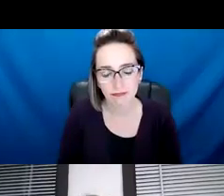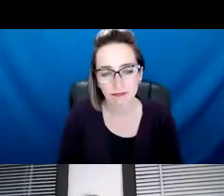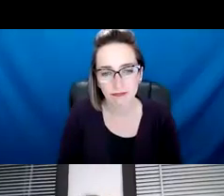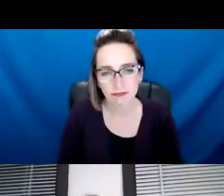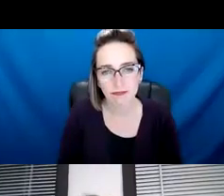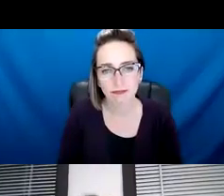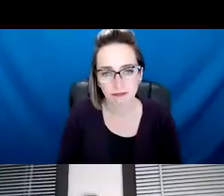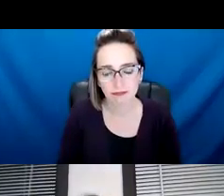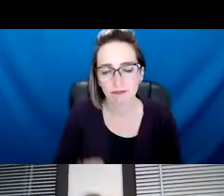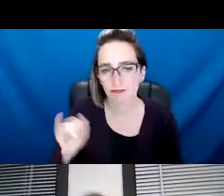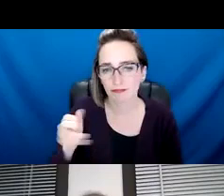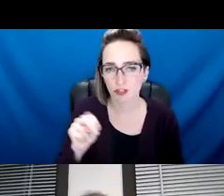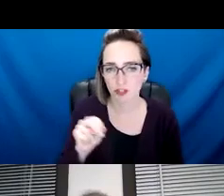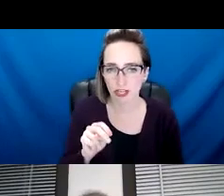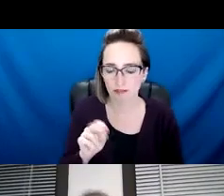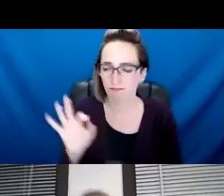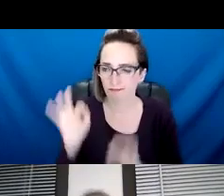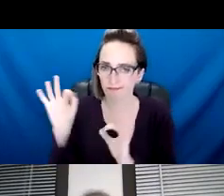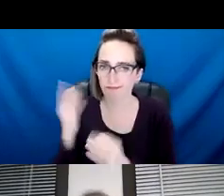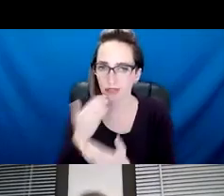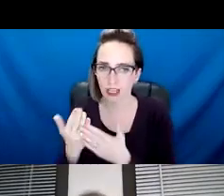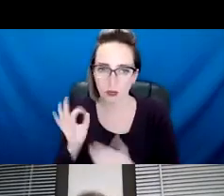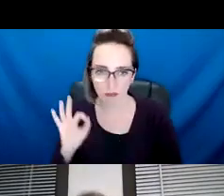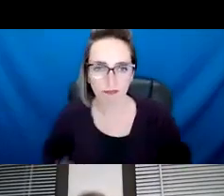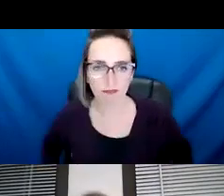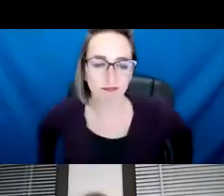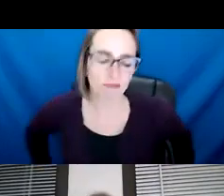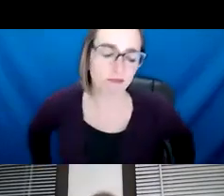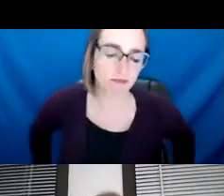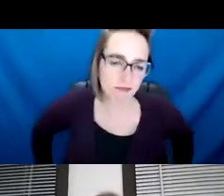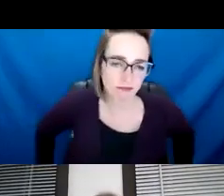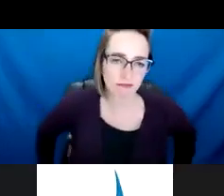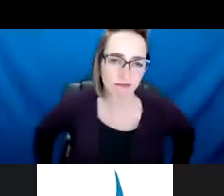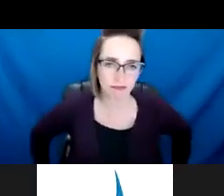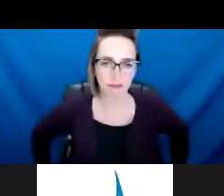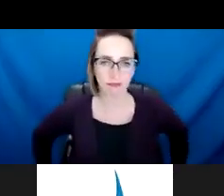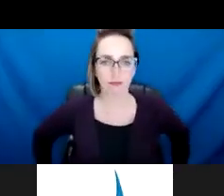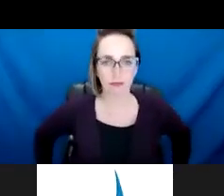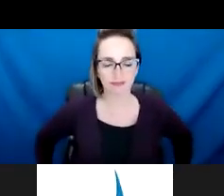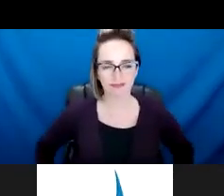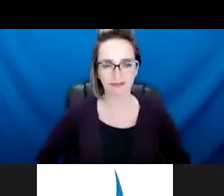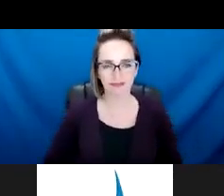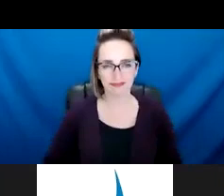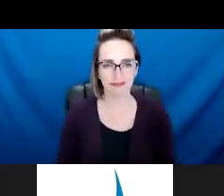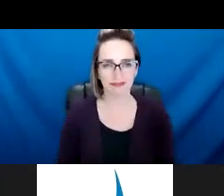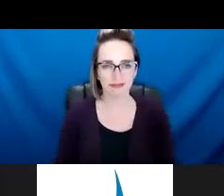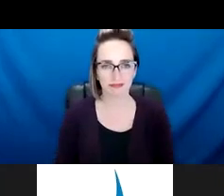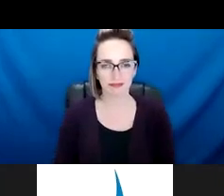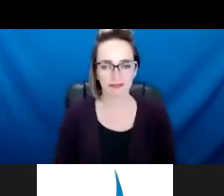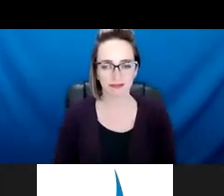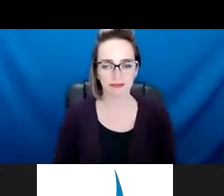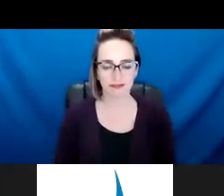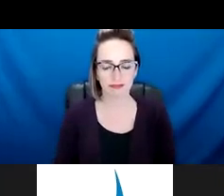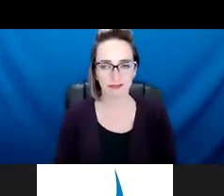Thank you, Chief. I appreciate that response there. Um, let's go through here.